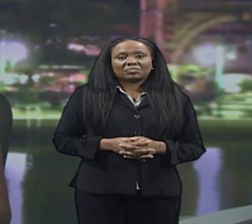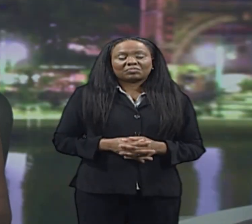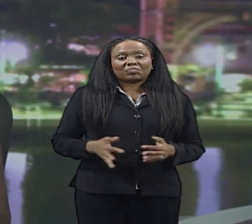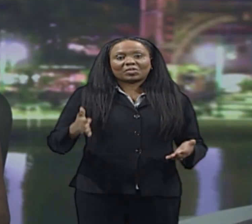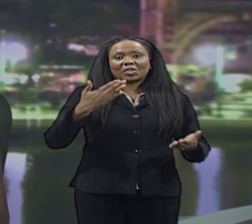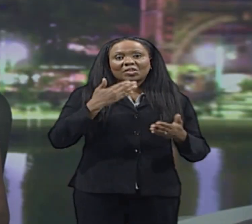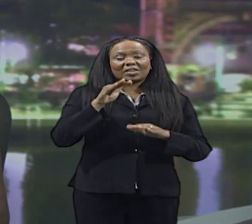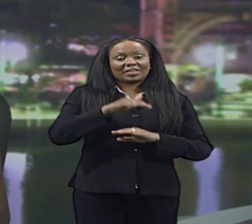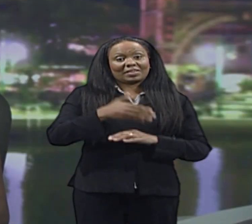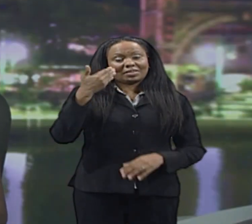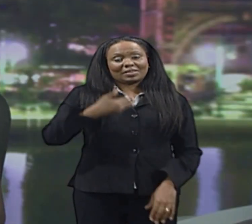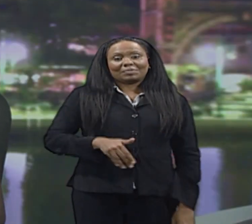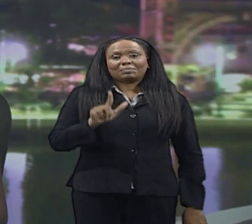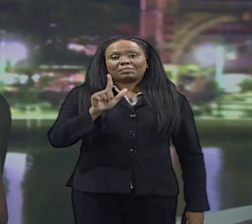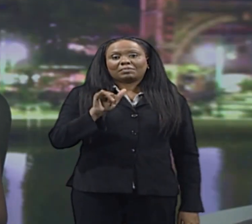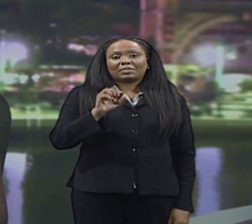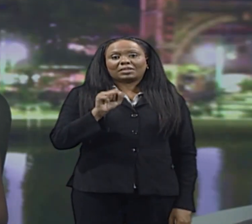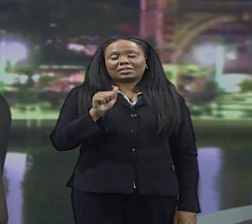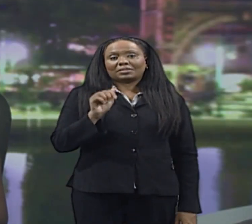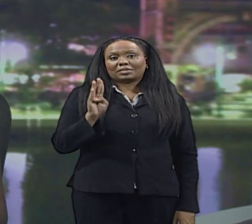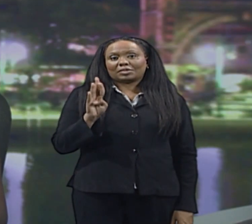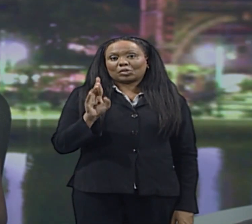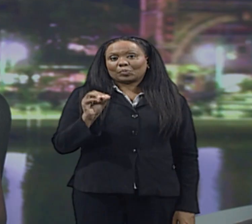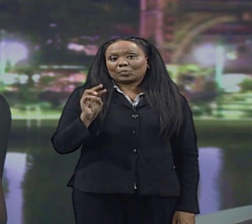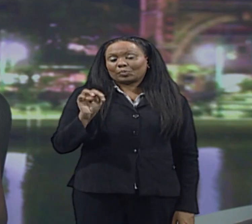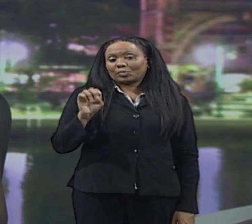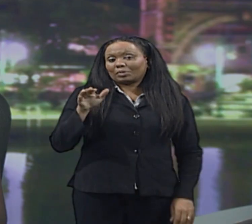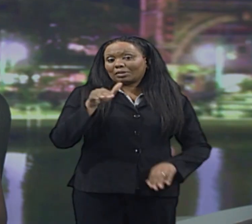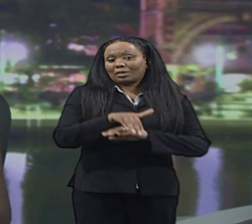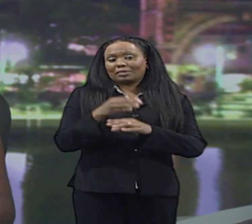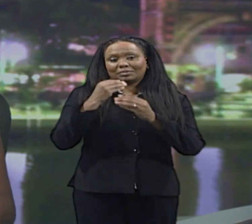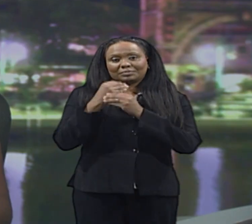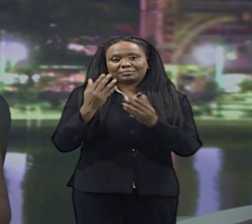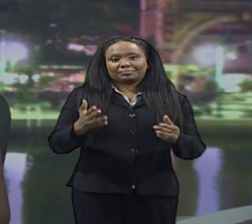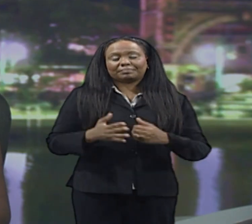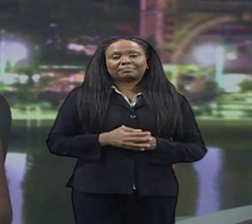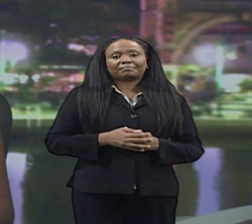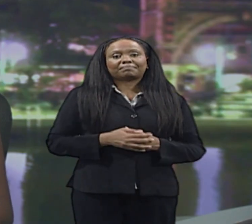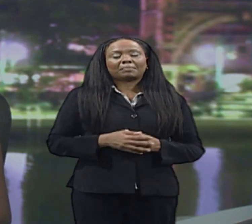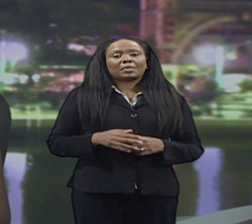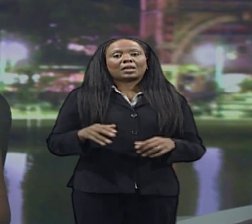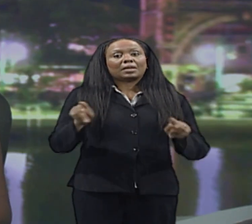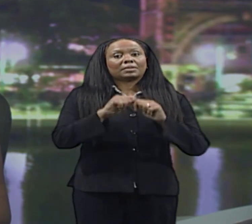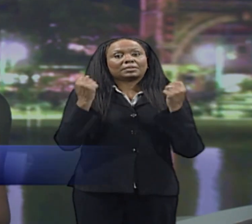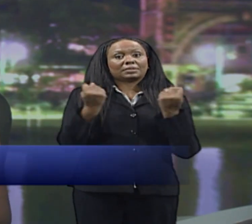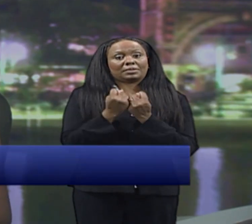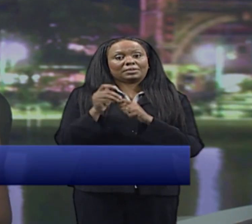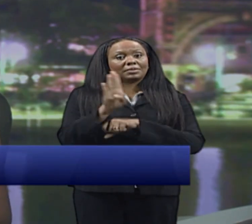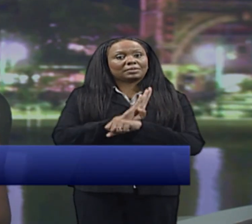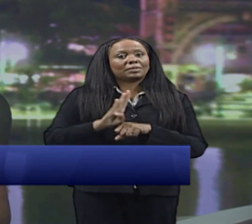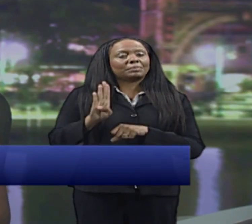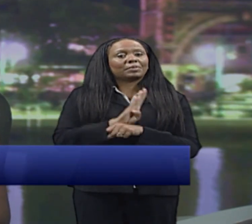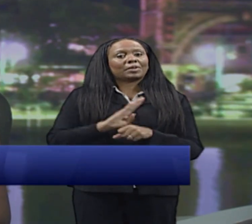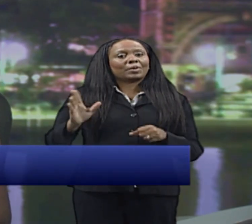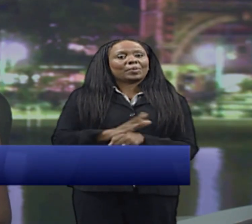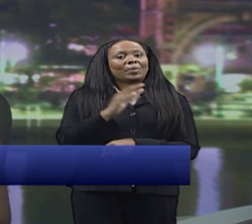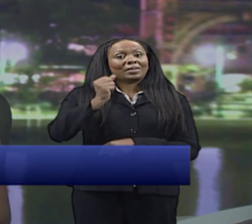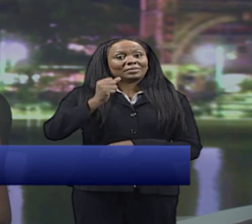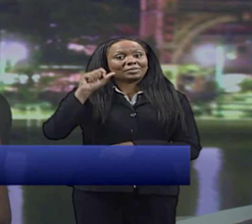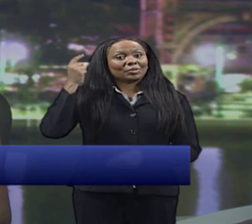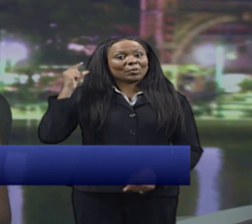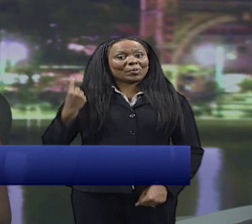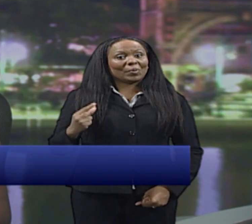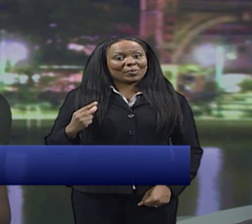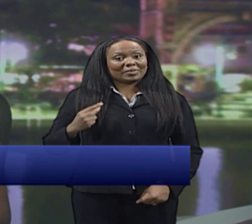Good evening, I'm Lisa Broome with the CBC Evening News. In our top story tonight, Team Barbados has secured yet